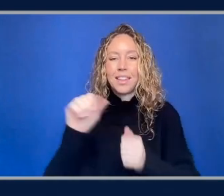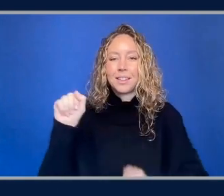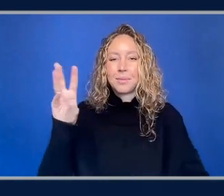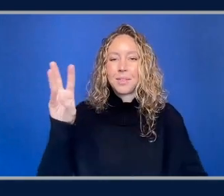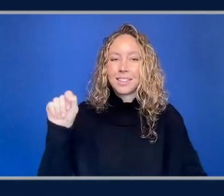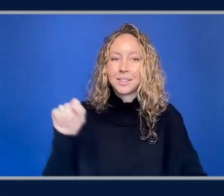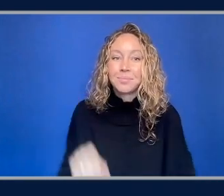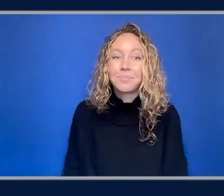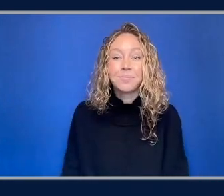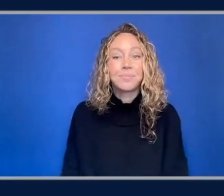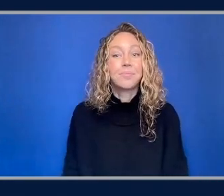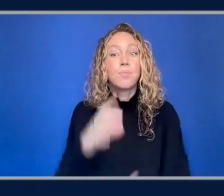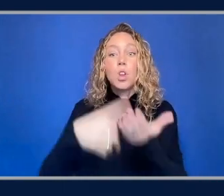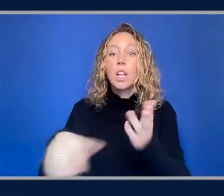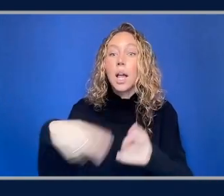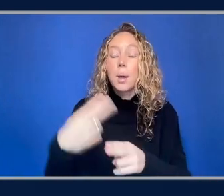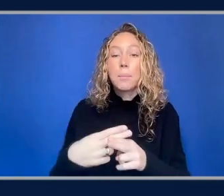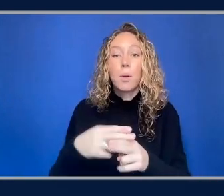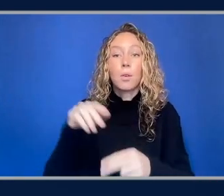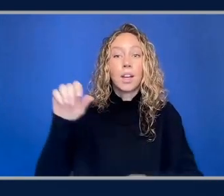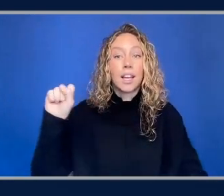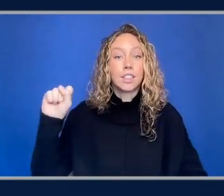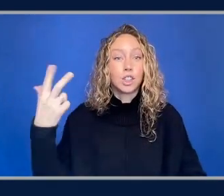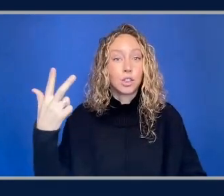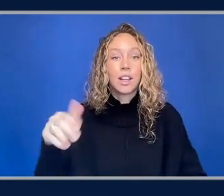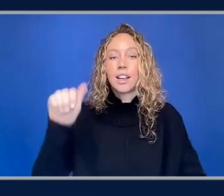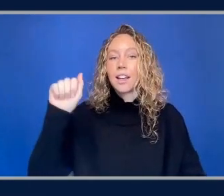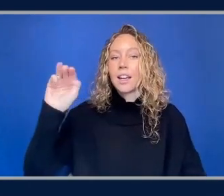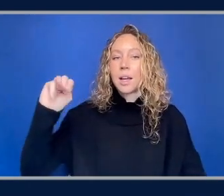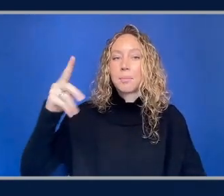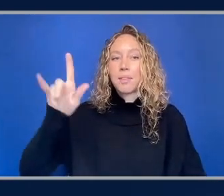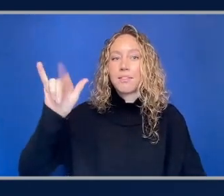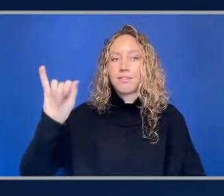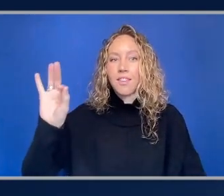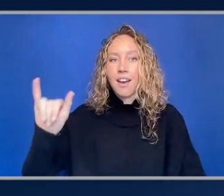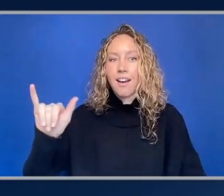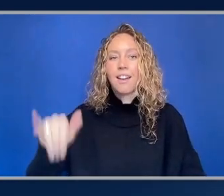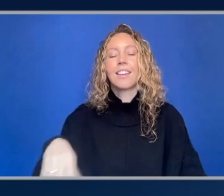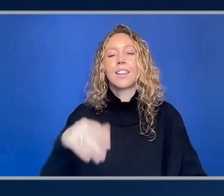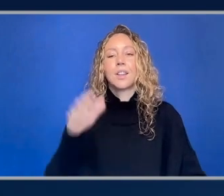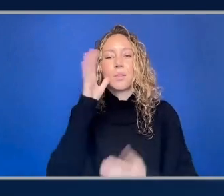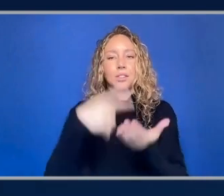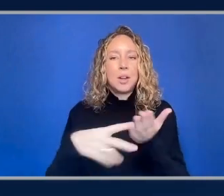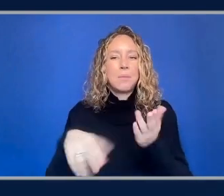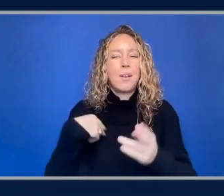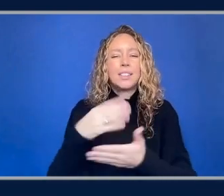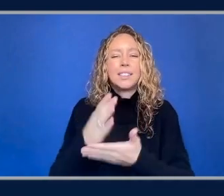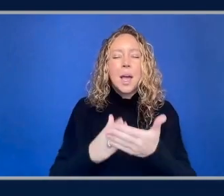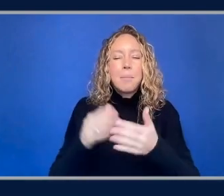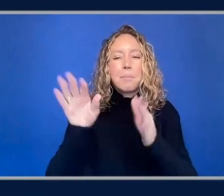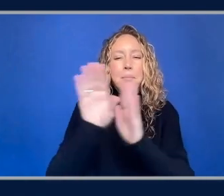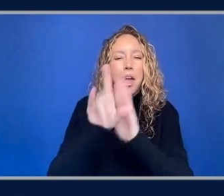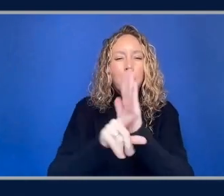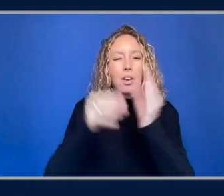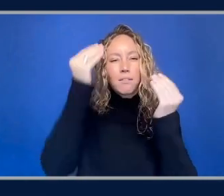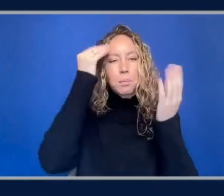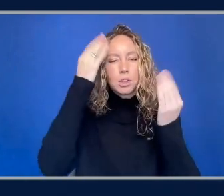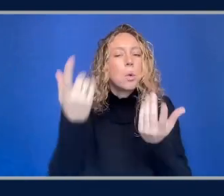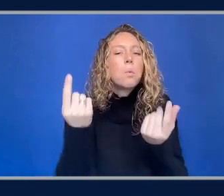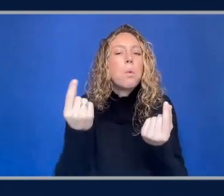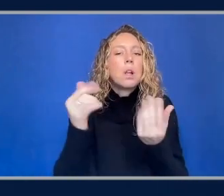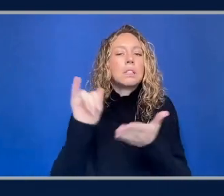talking to Amplify maybe we're giving people a little bit of a taster of what they're about to hear but I think we have to give the groundwork what is storage browser for s3